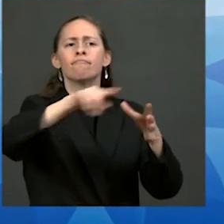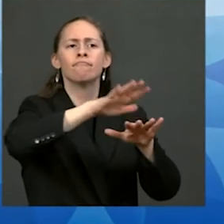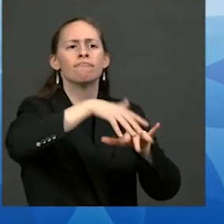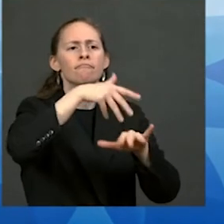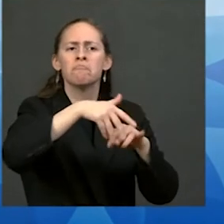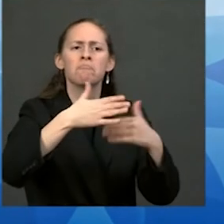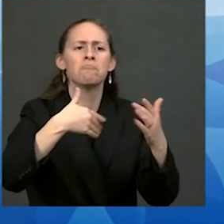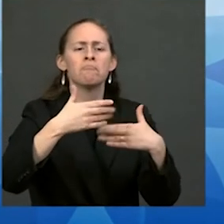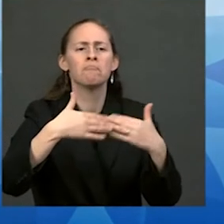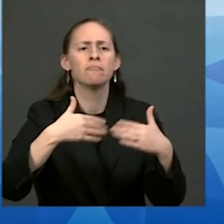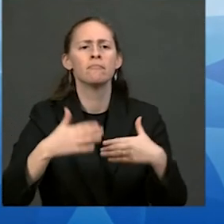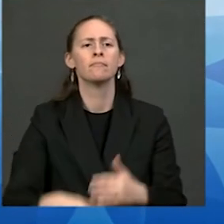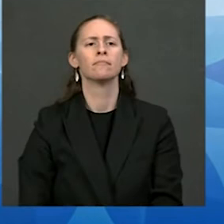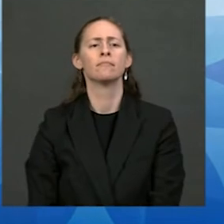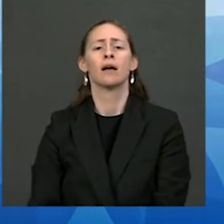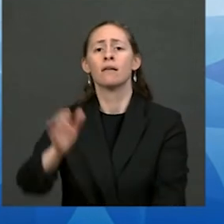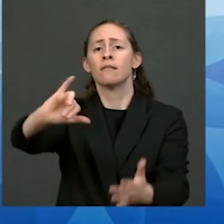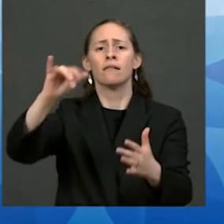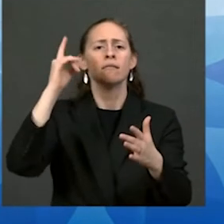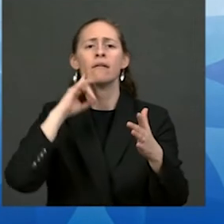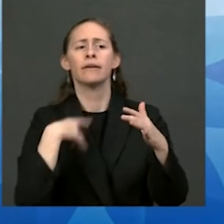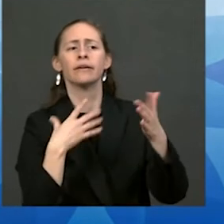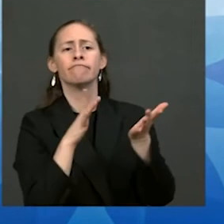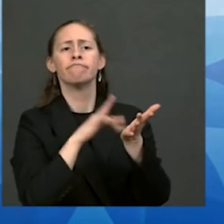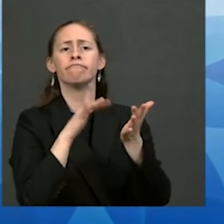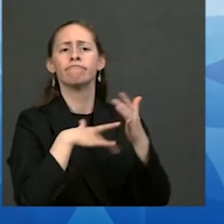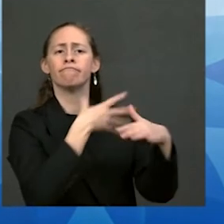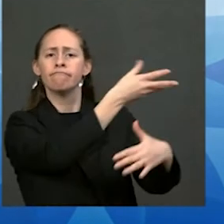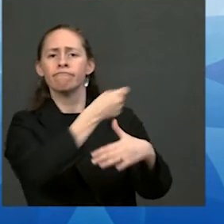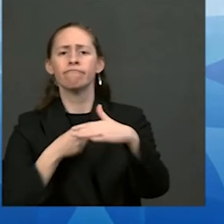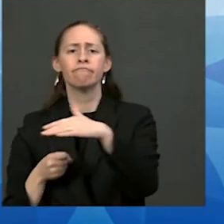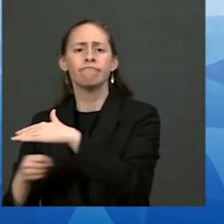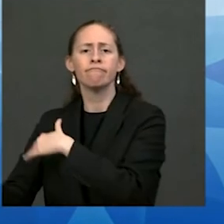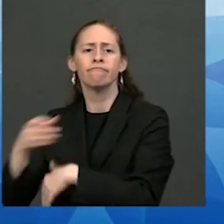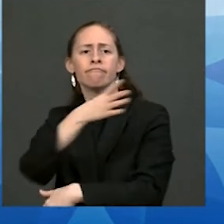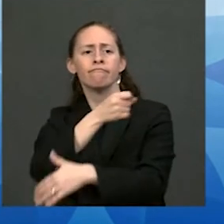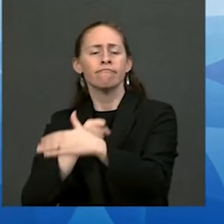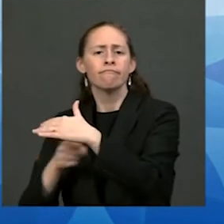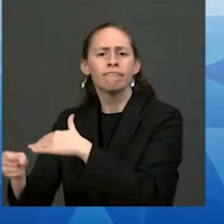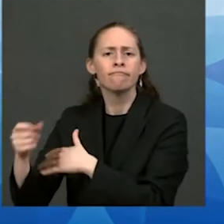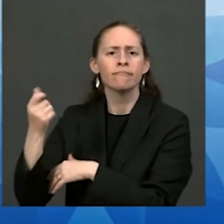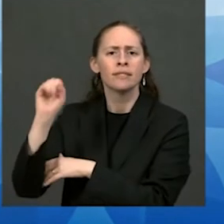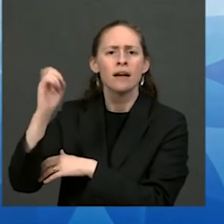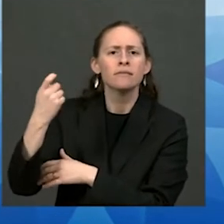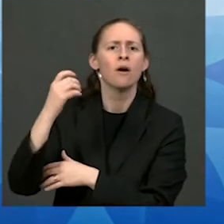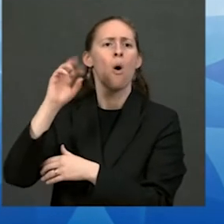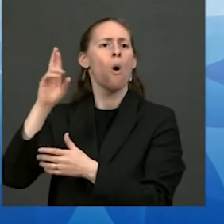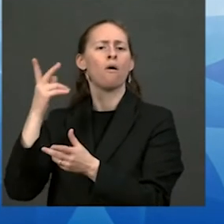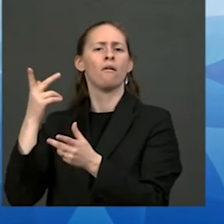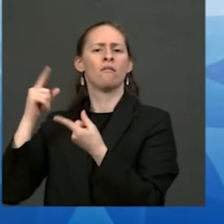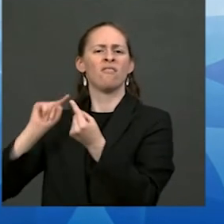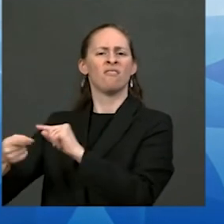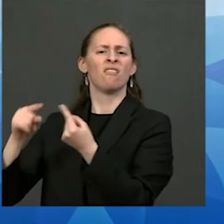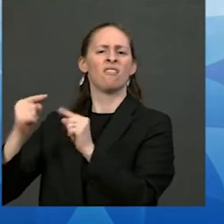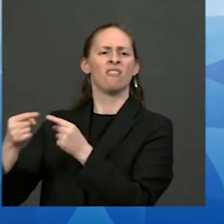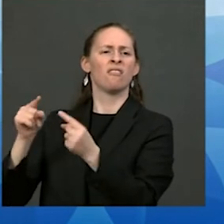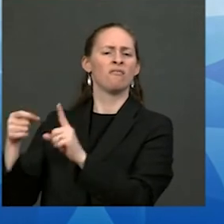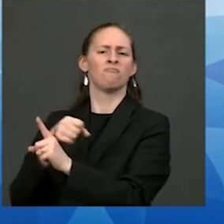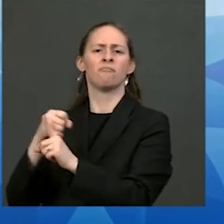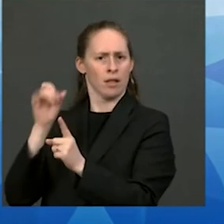child abuse these efforts again to use the word my dad would do so much are a matter of dignity